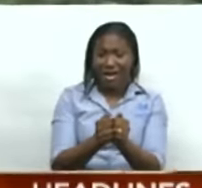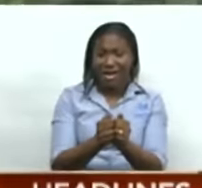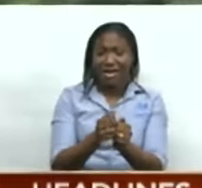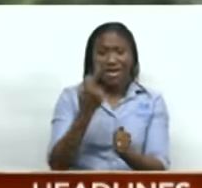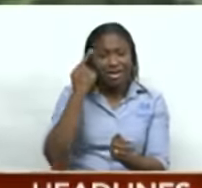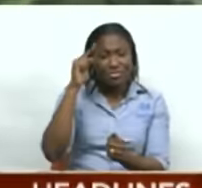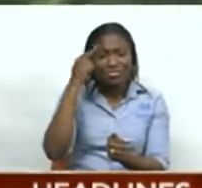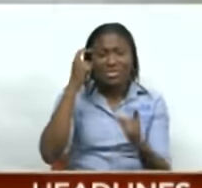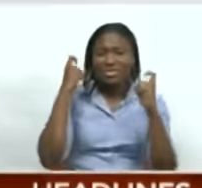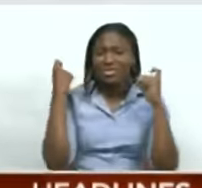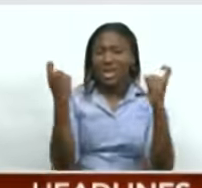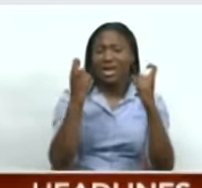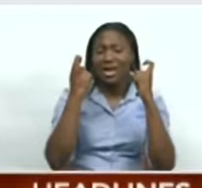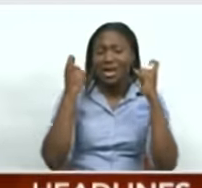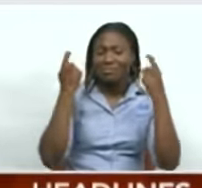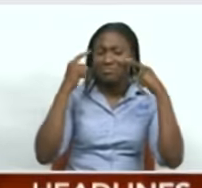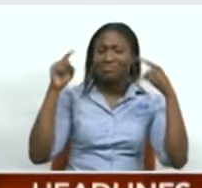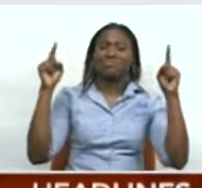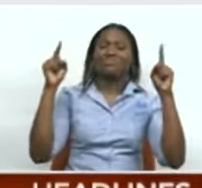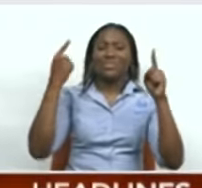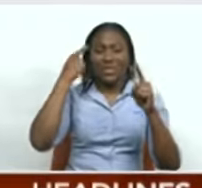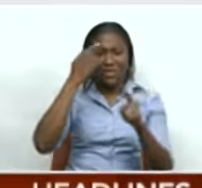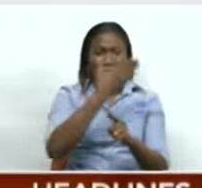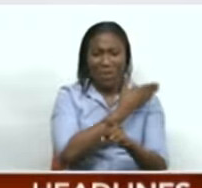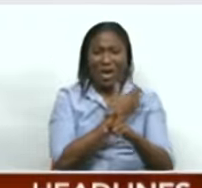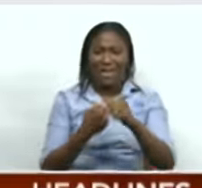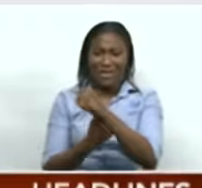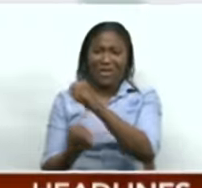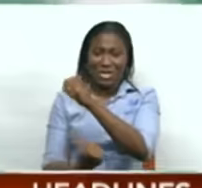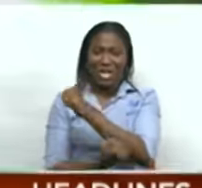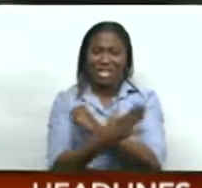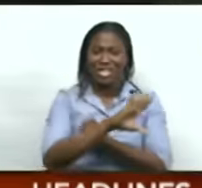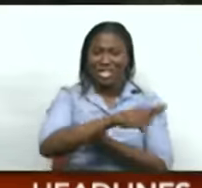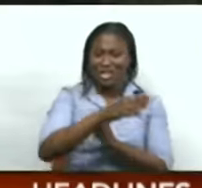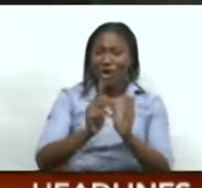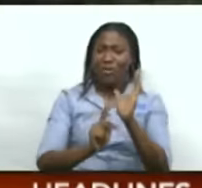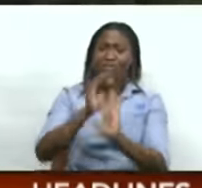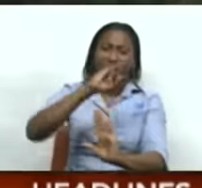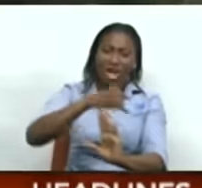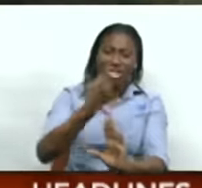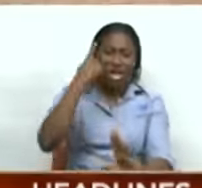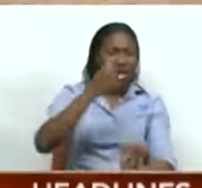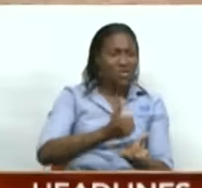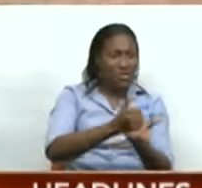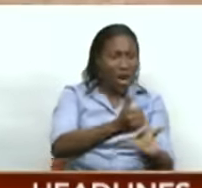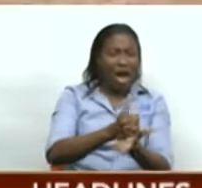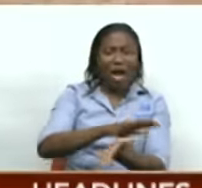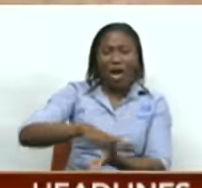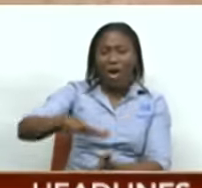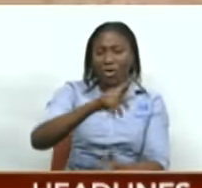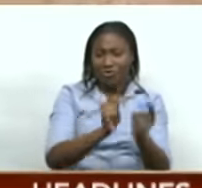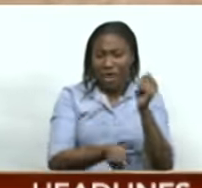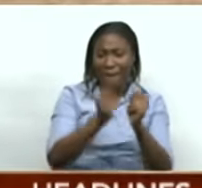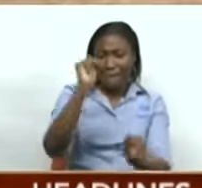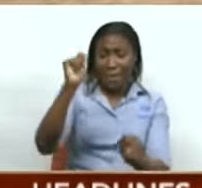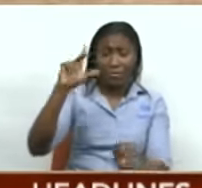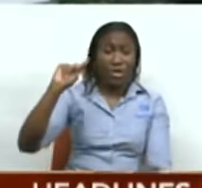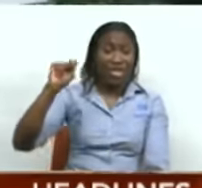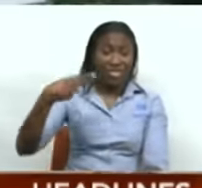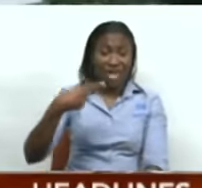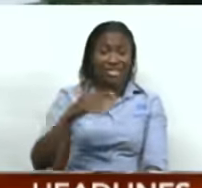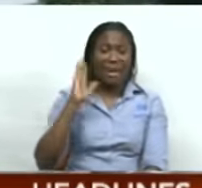to celebrate the achievements of the foundation and its projects across Trinidad and Tobago. In a release on Thursday,